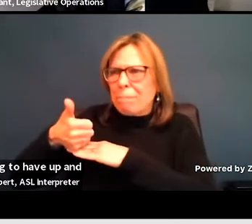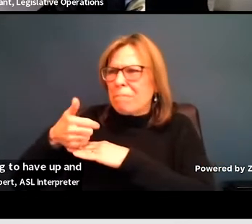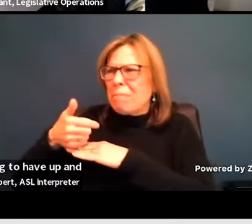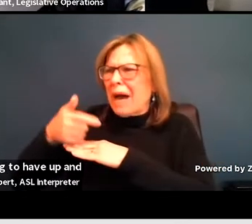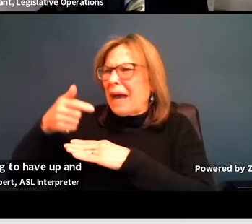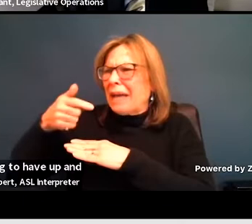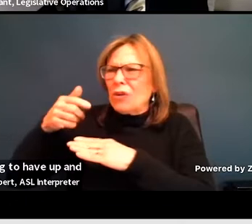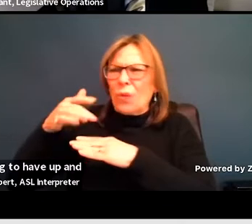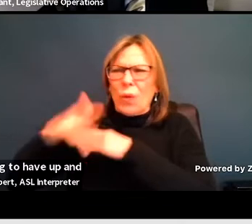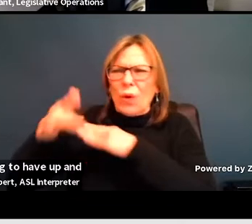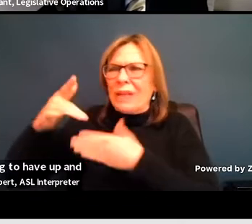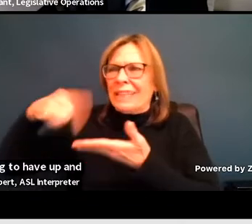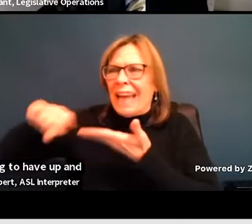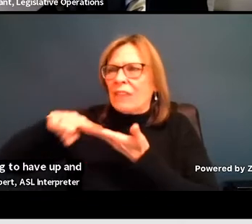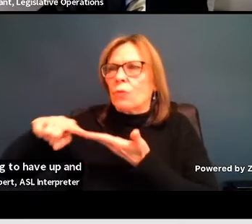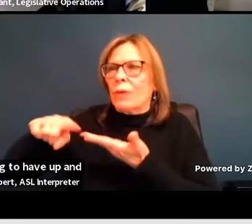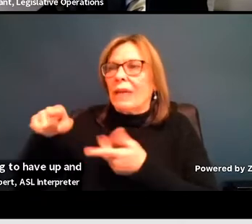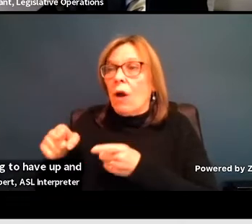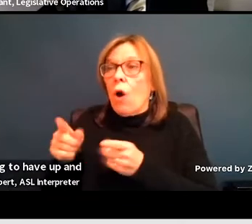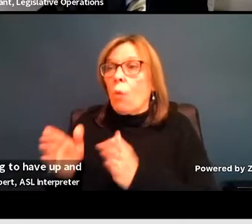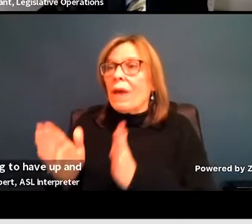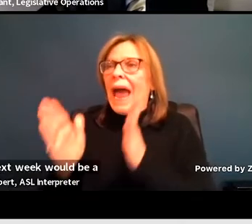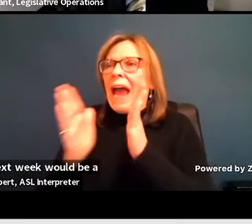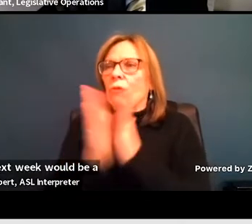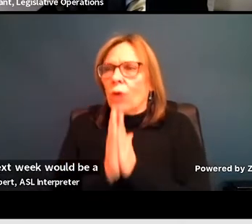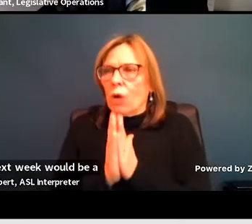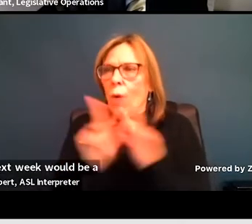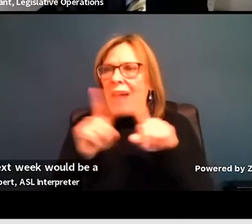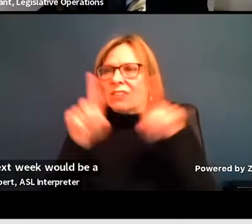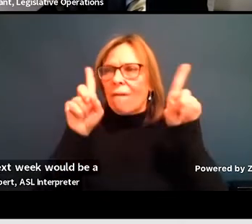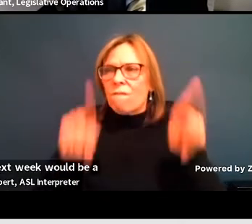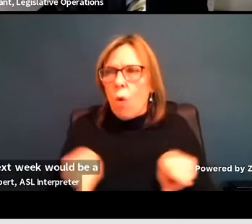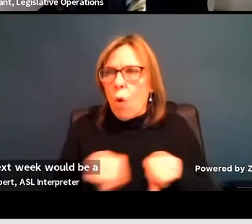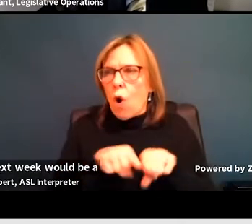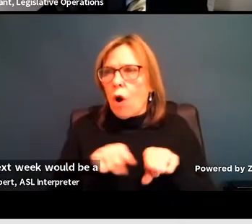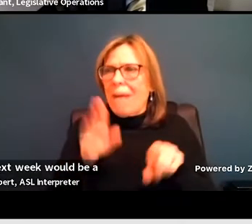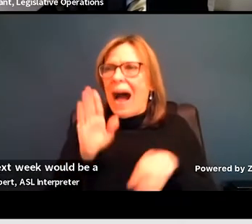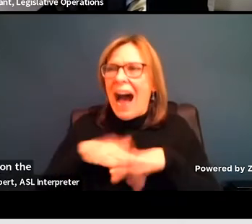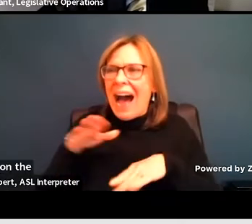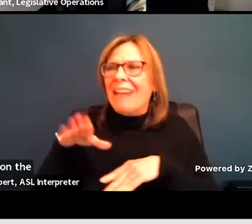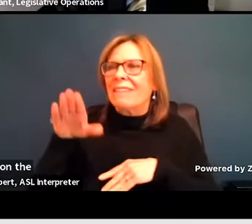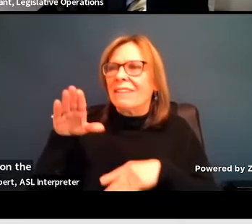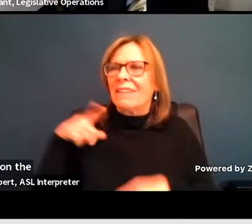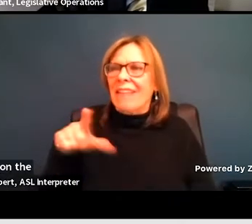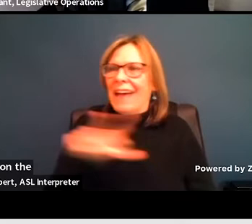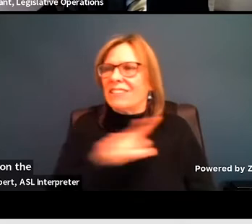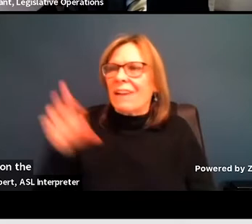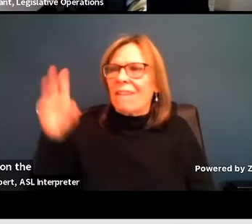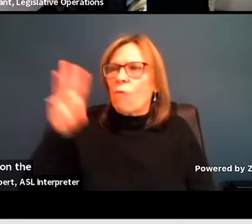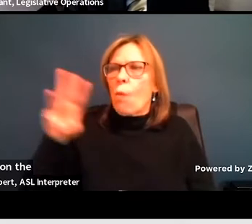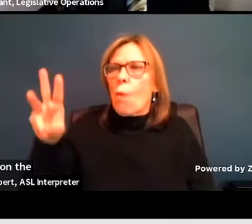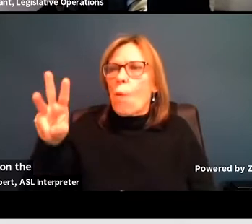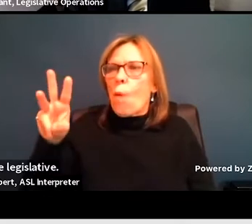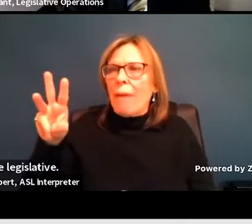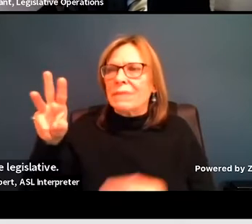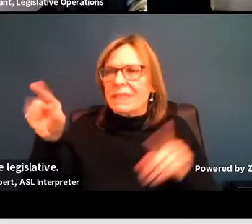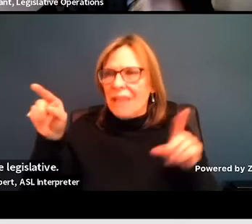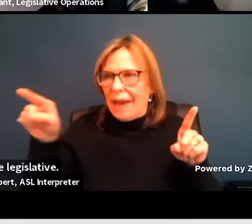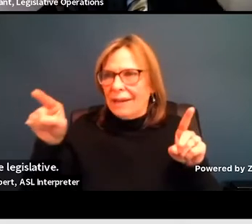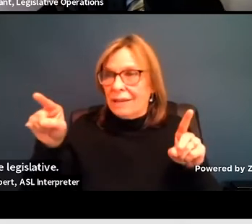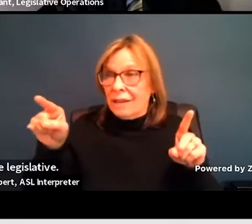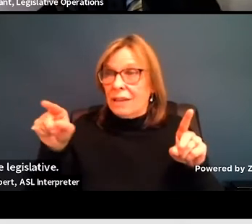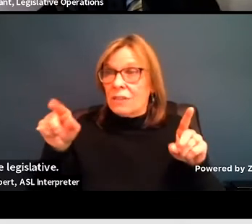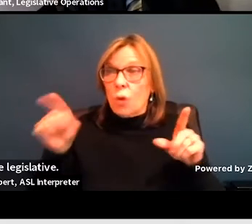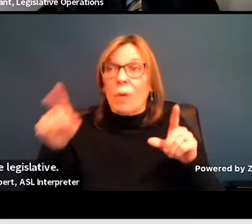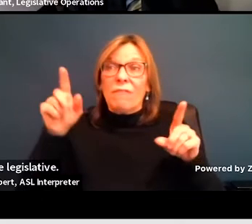early next week would be a request form process, uh, on the legislative website. Um, it's going to start, um,